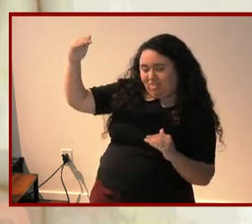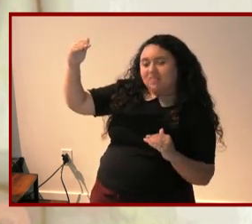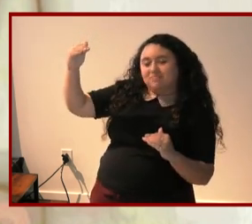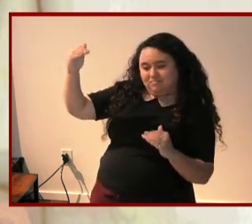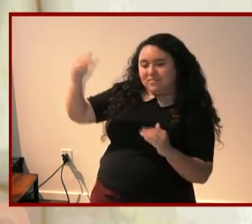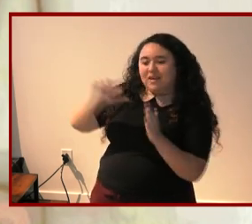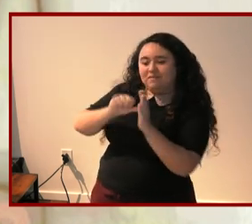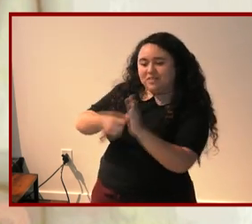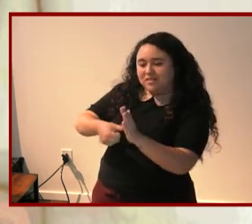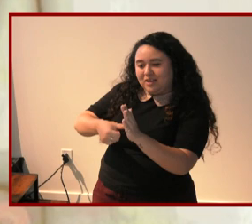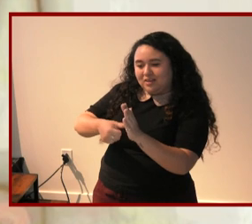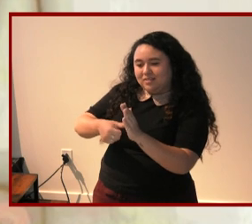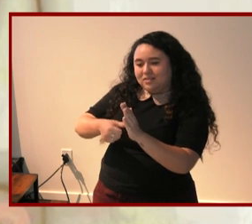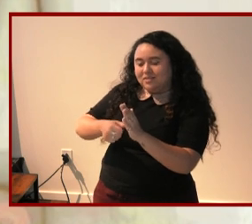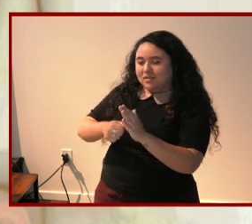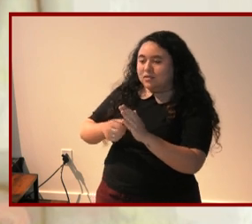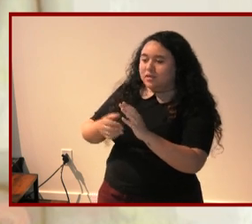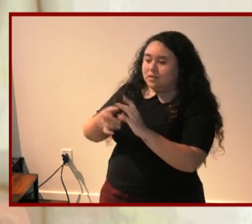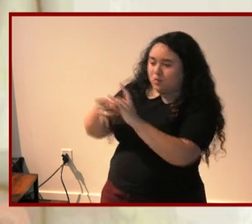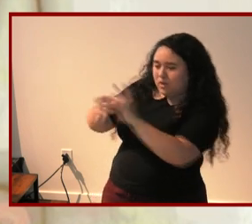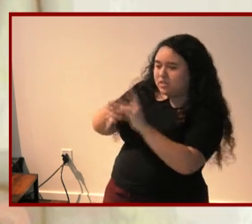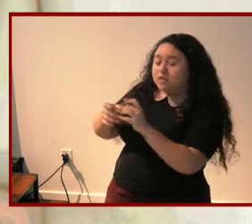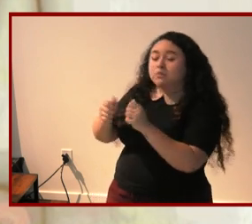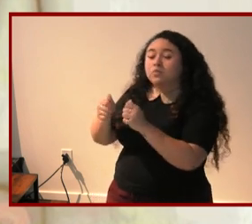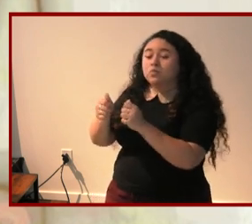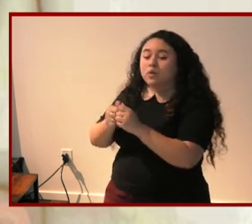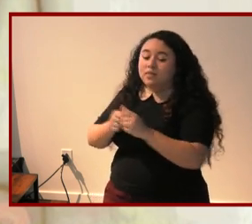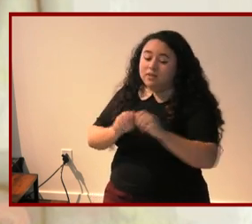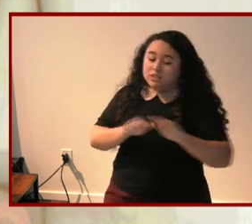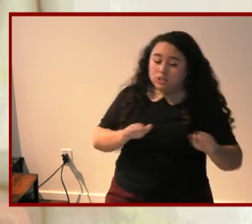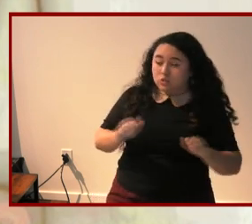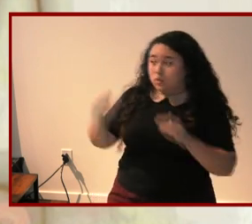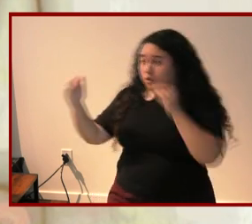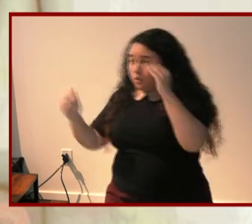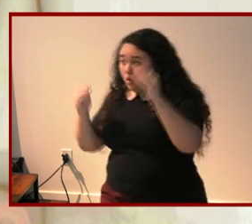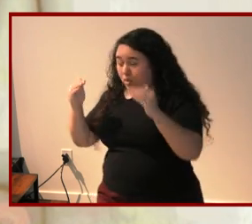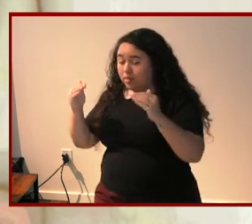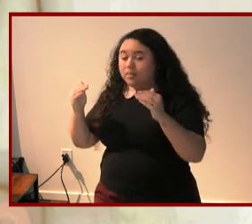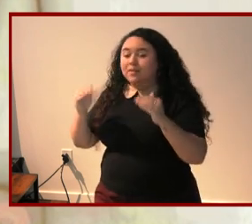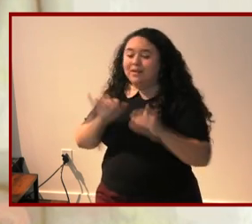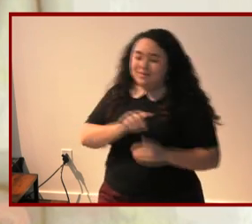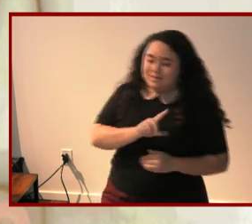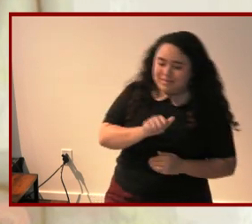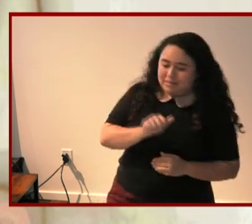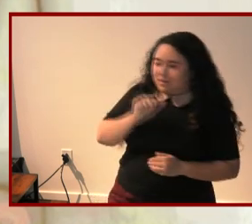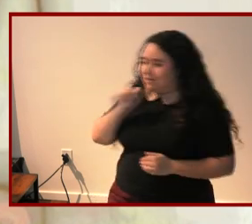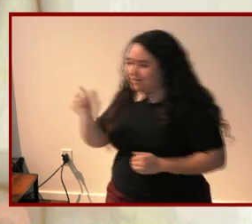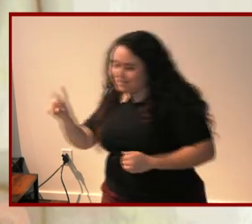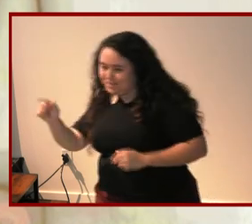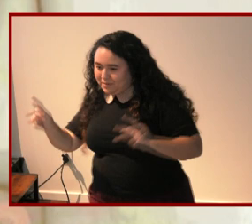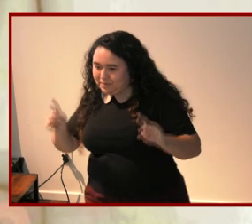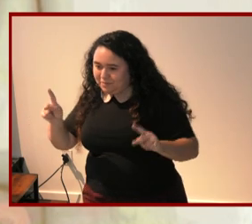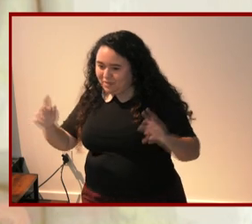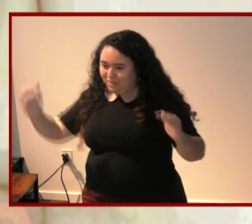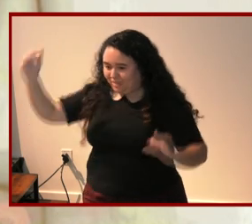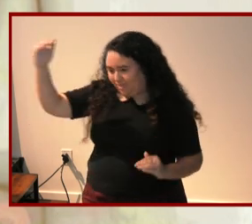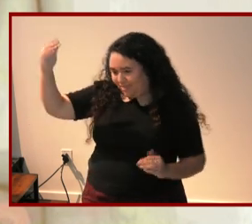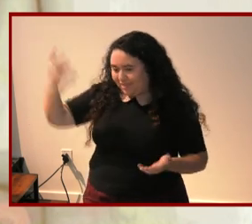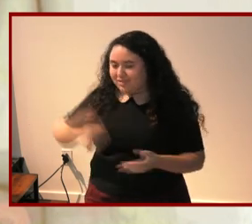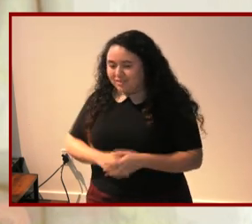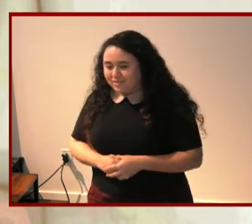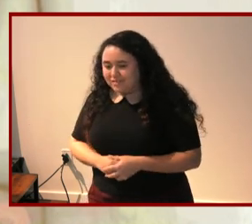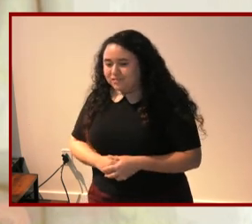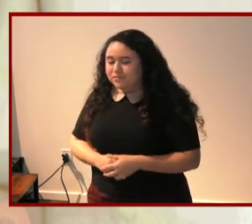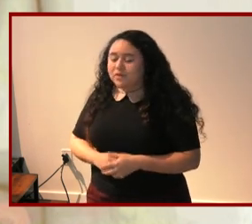those between children and adults and between disabled and non-disabled people the issue here is with non